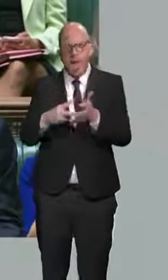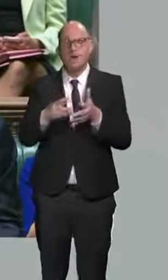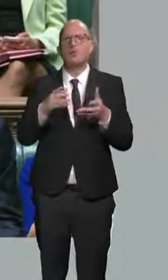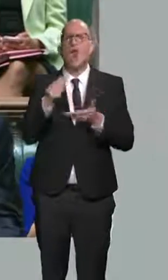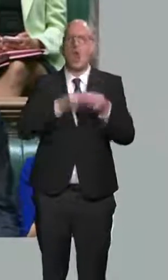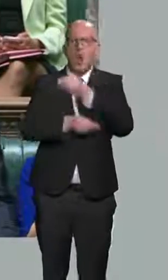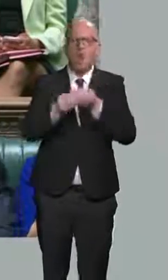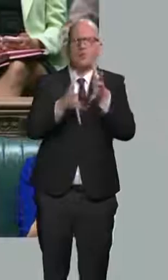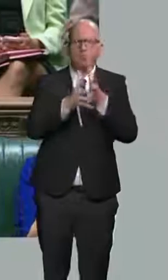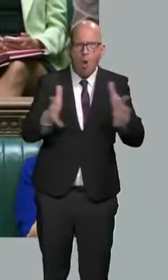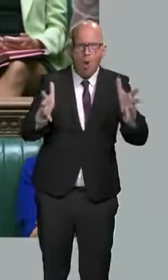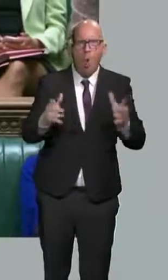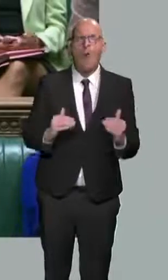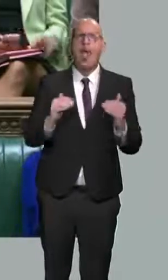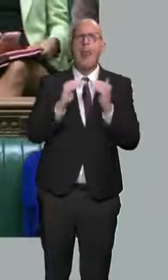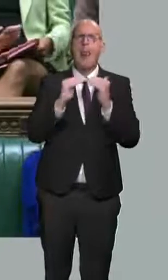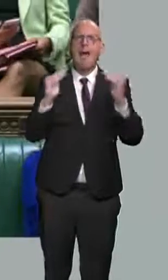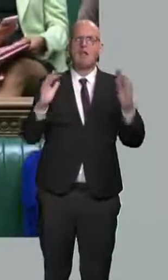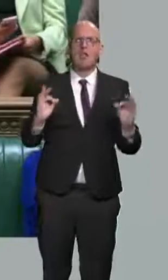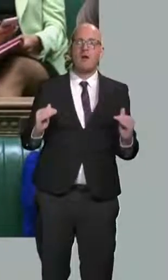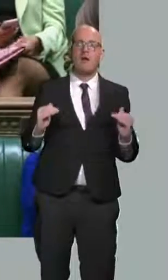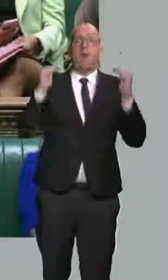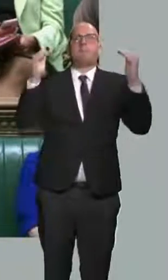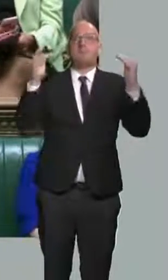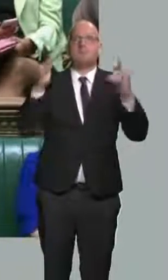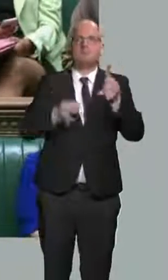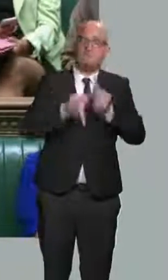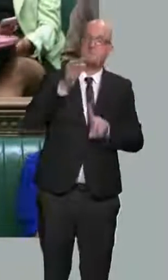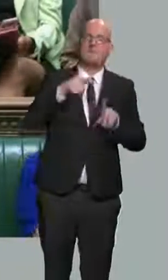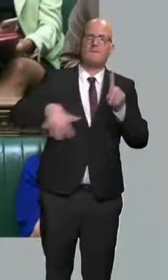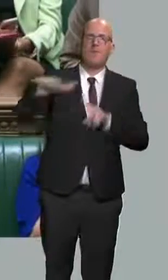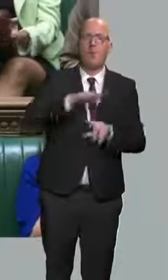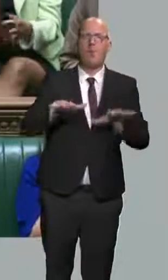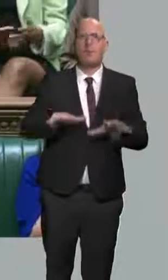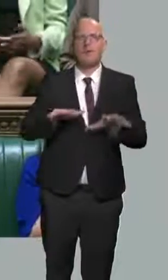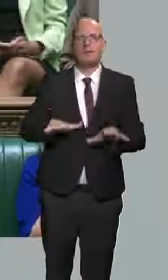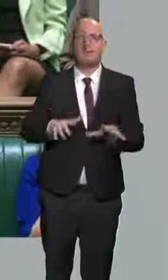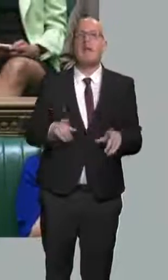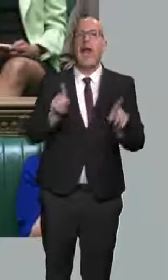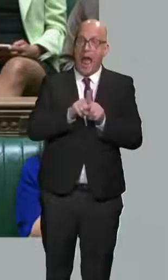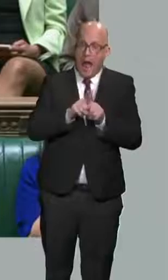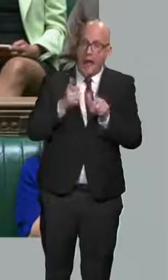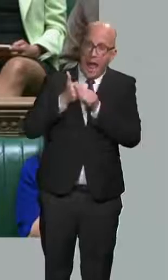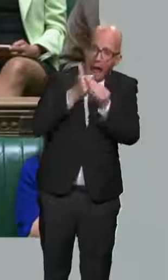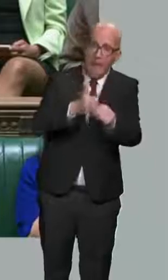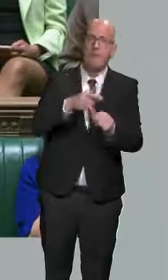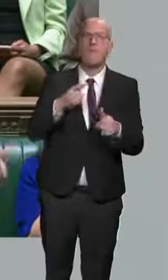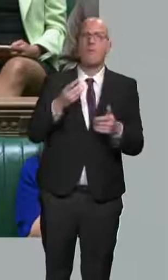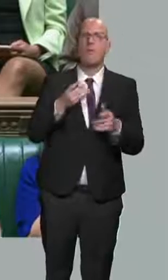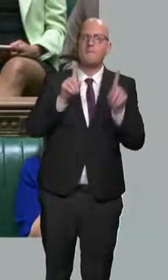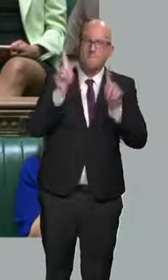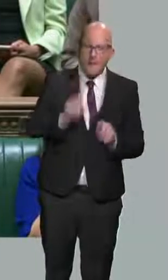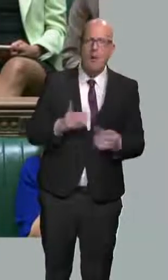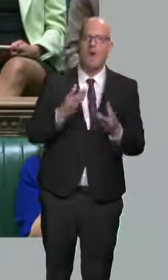to level up across the United Kingdom. A plan that helps families with the cost of living and, yes, a tax plan that